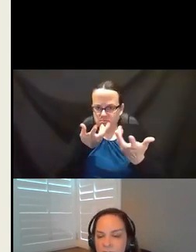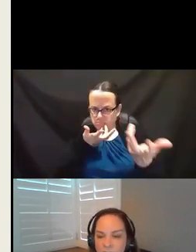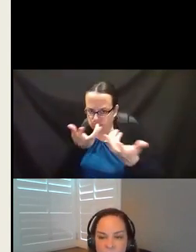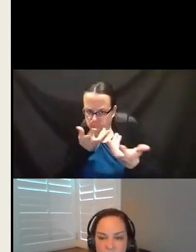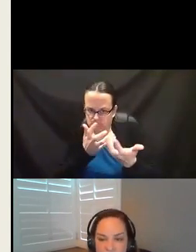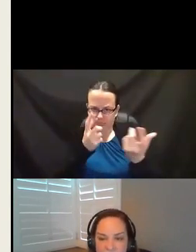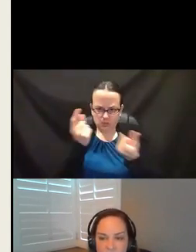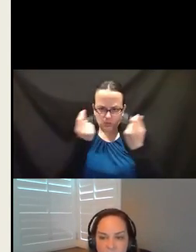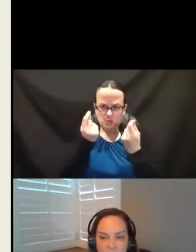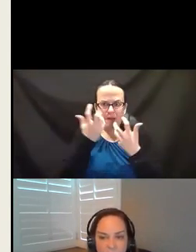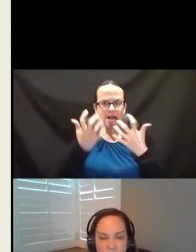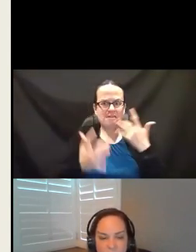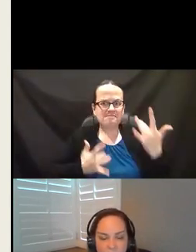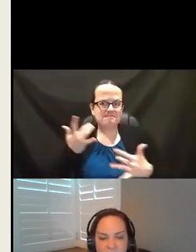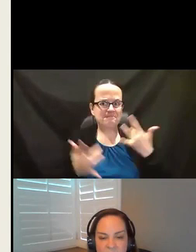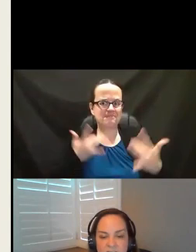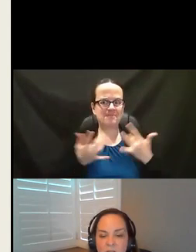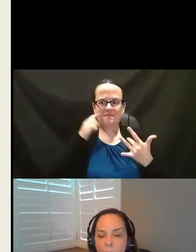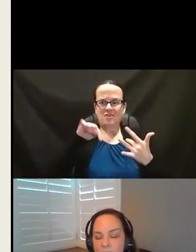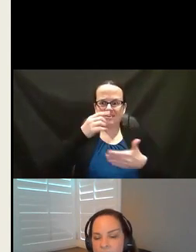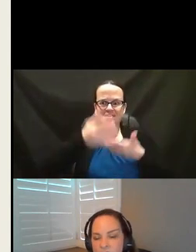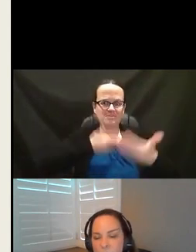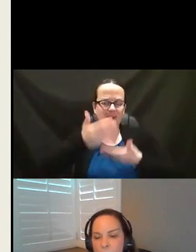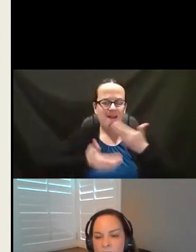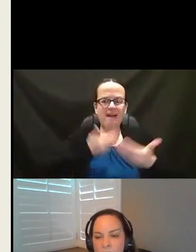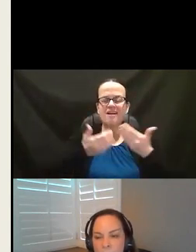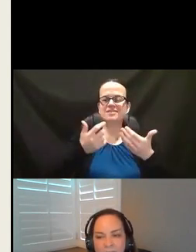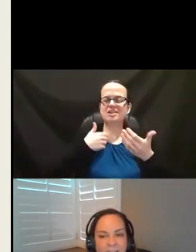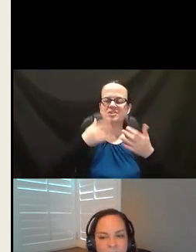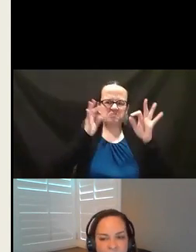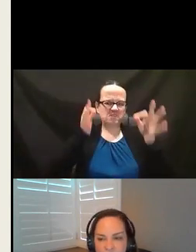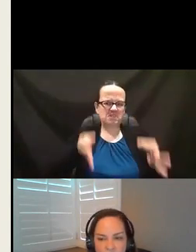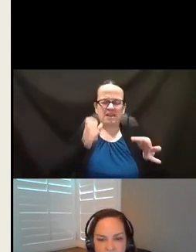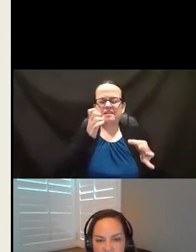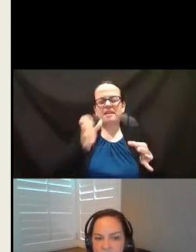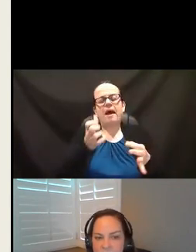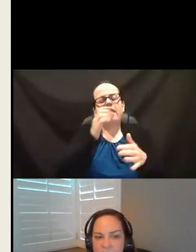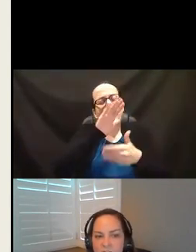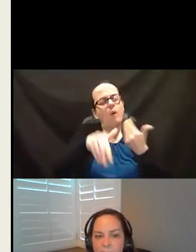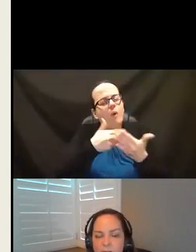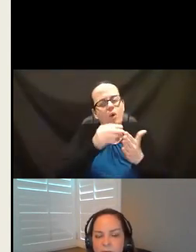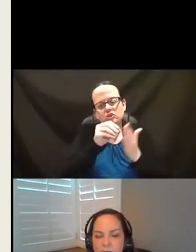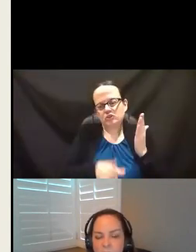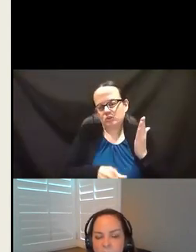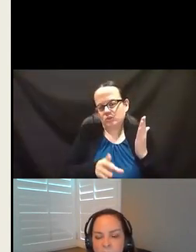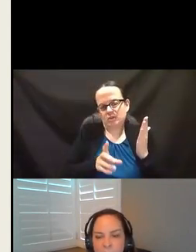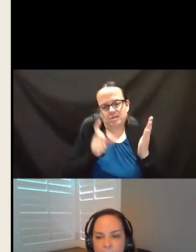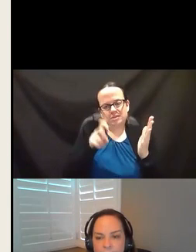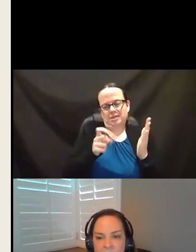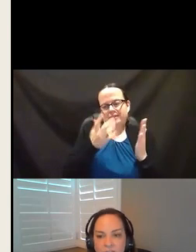we have a lot of enthusiasm out there for this process. We have determined that not every student needs this type of